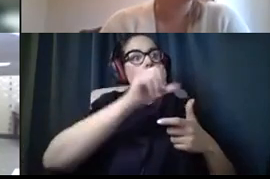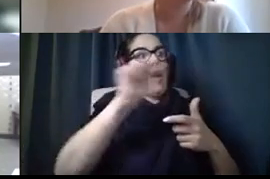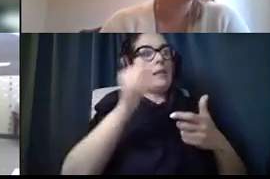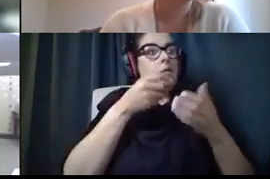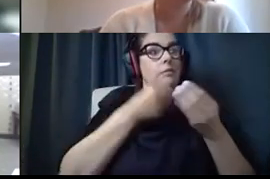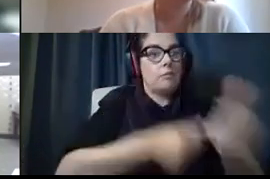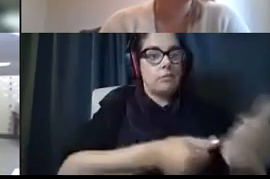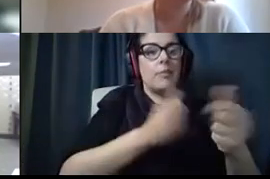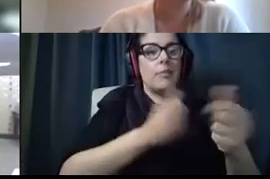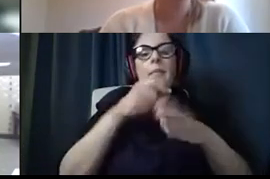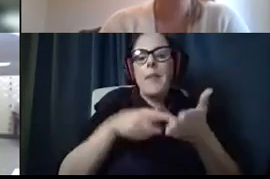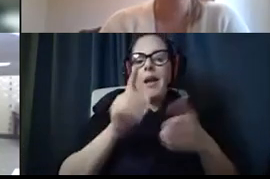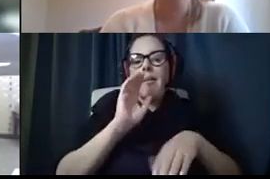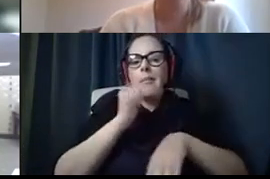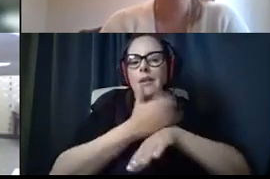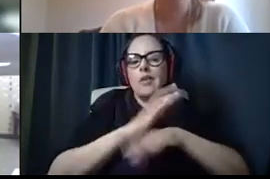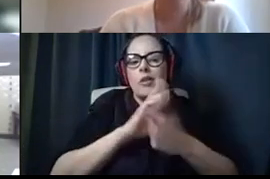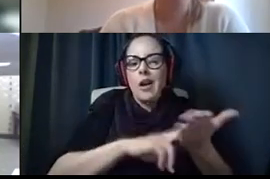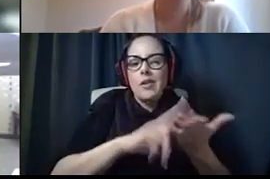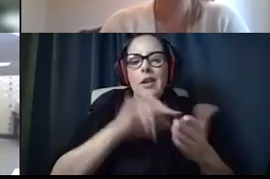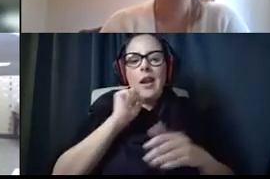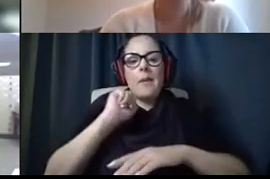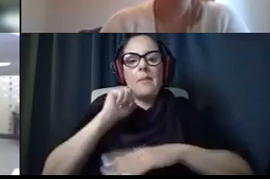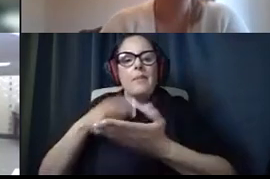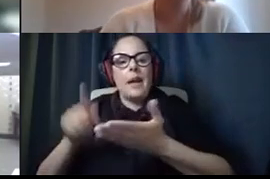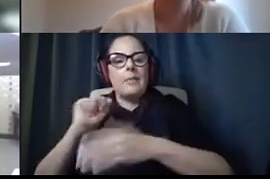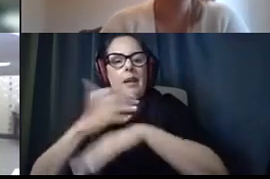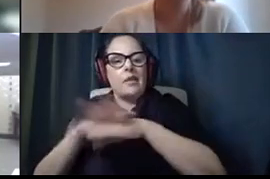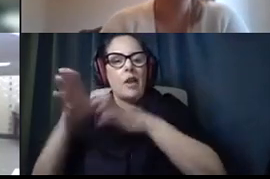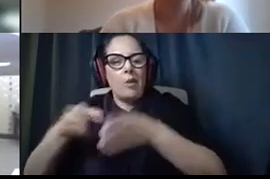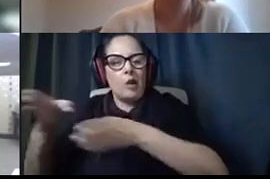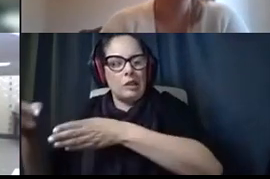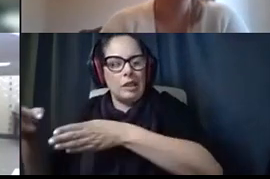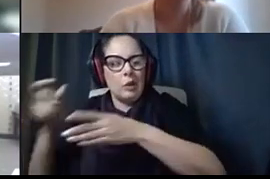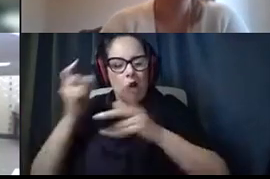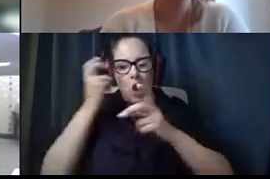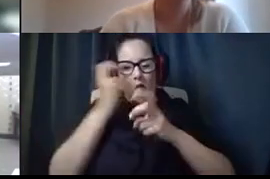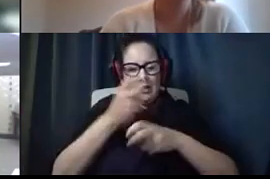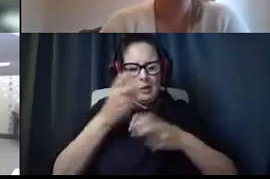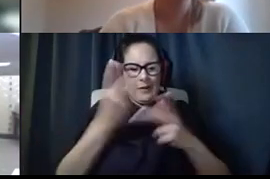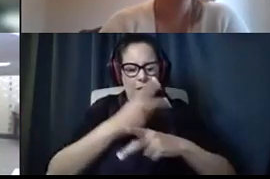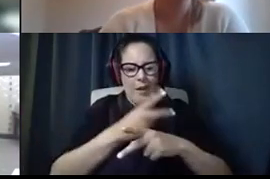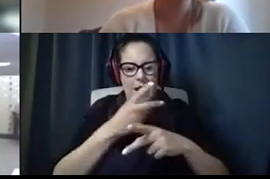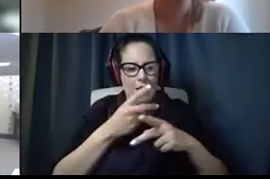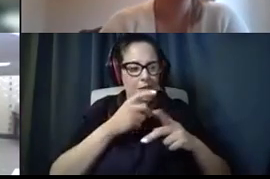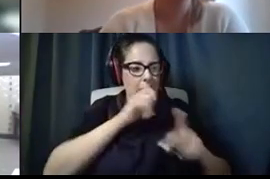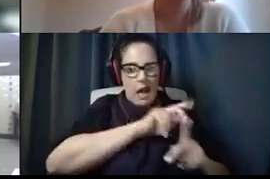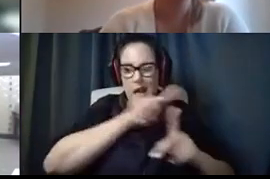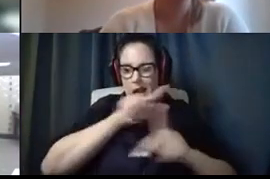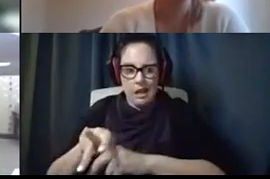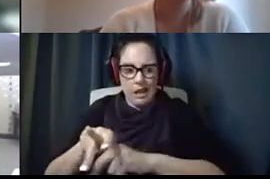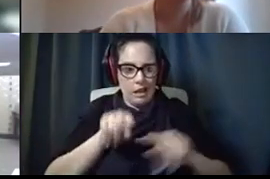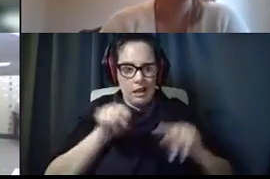paid on a contract basis that's hard to carve out the individuals